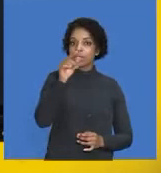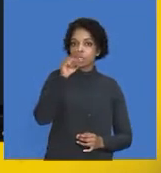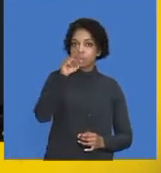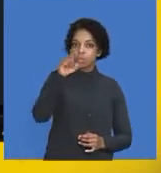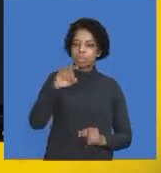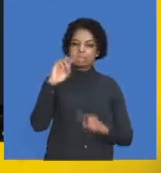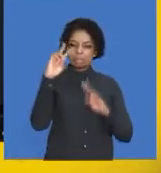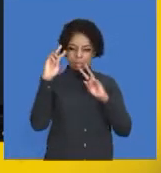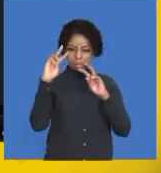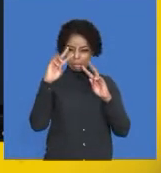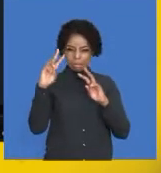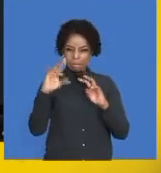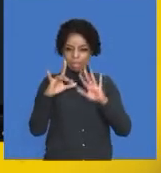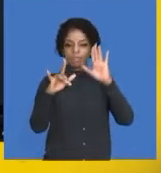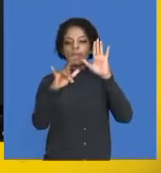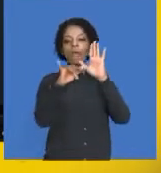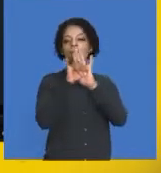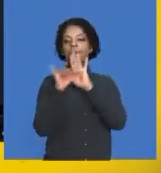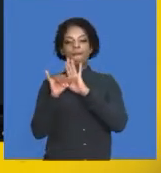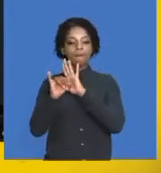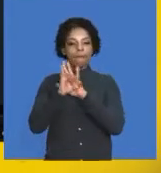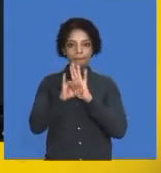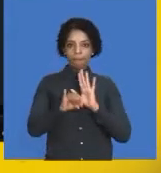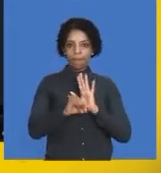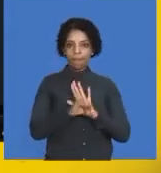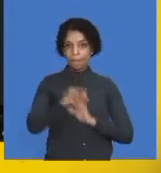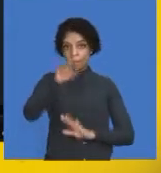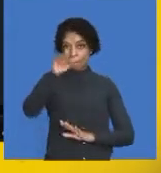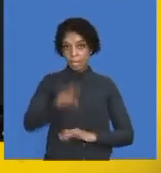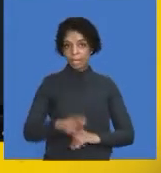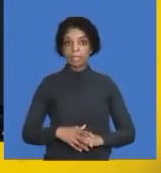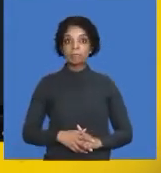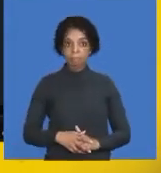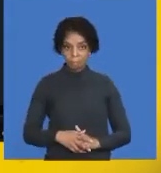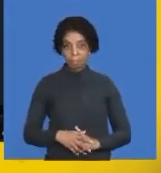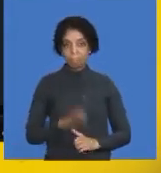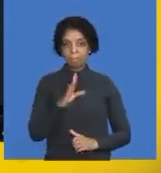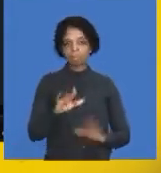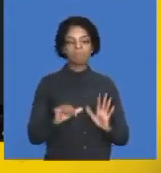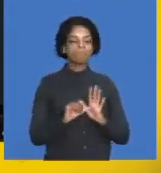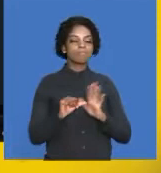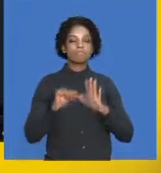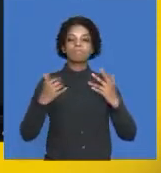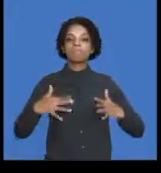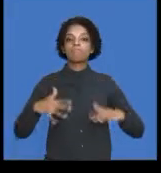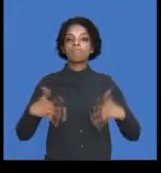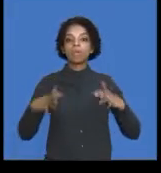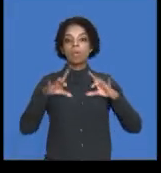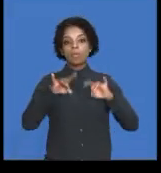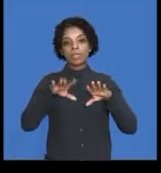quote them, to support your answers. Very important examination tip. Okay.